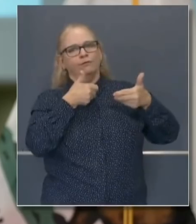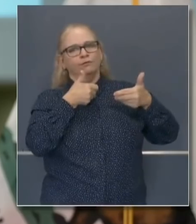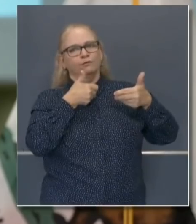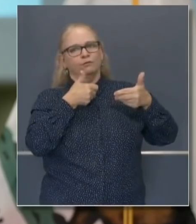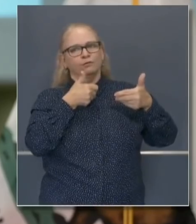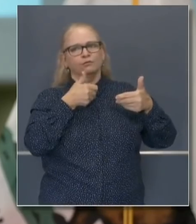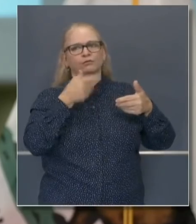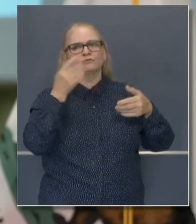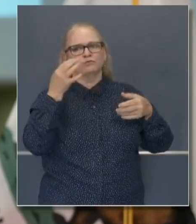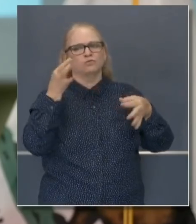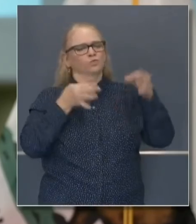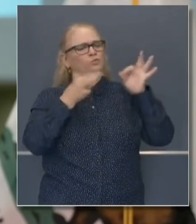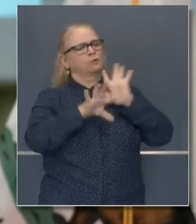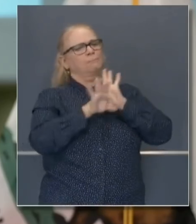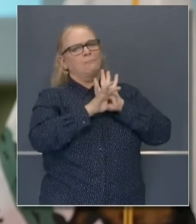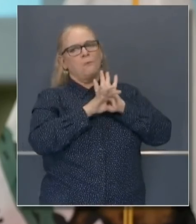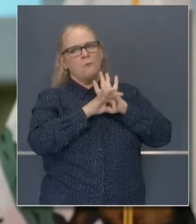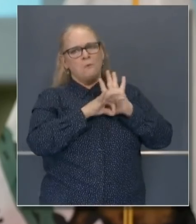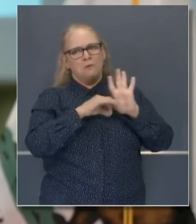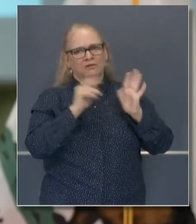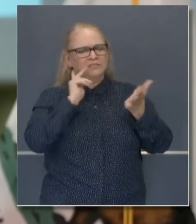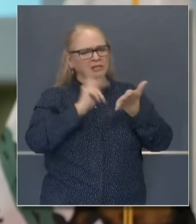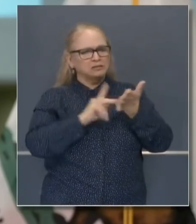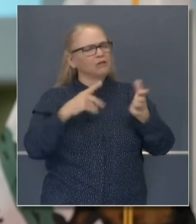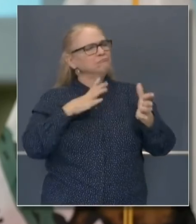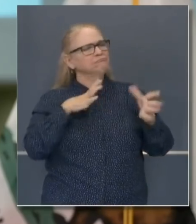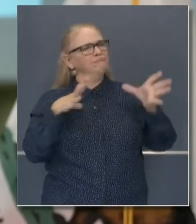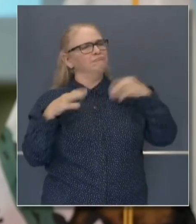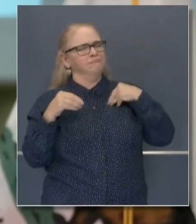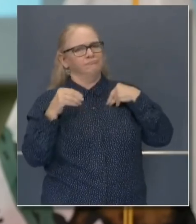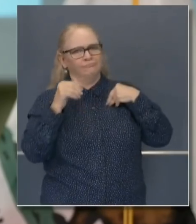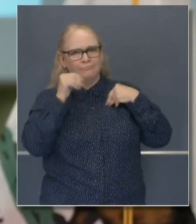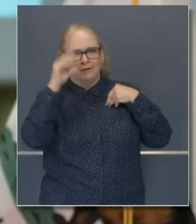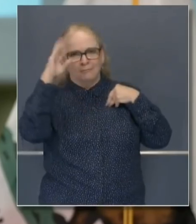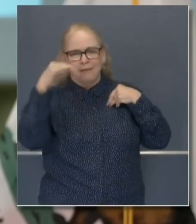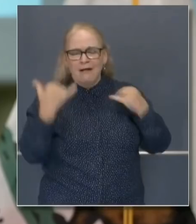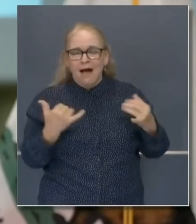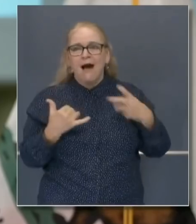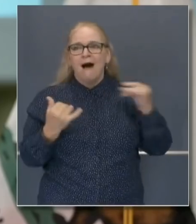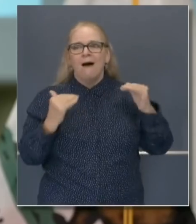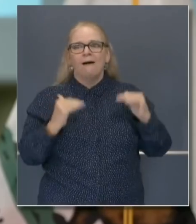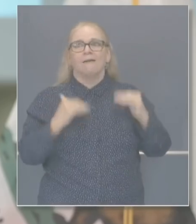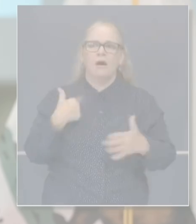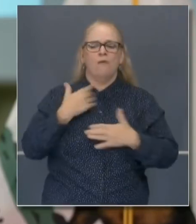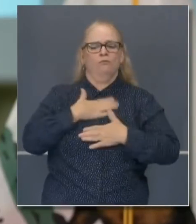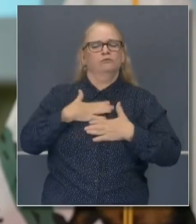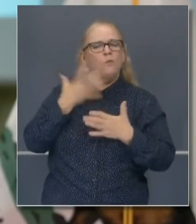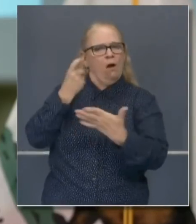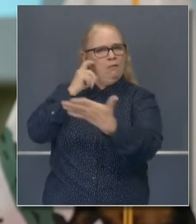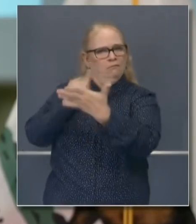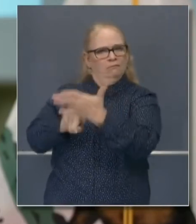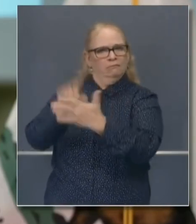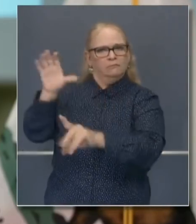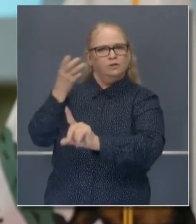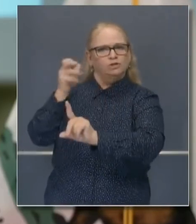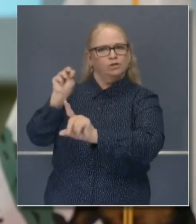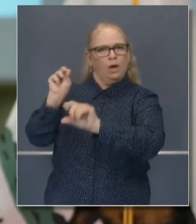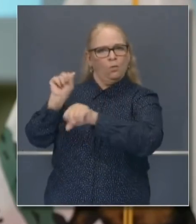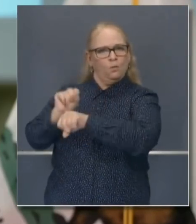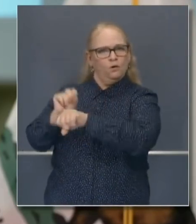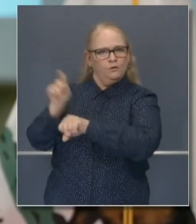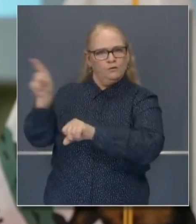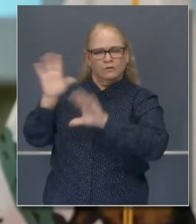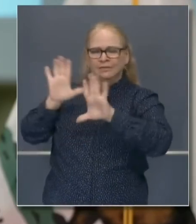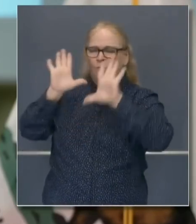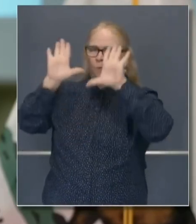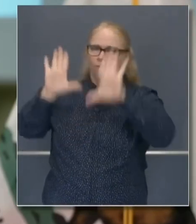that I would stand here today as a nominee for the California Supreme Court. It would also be remiss if I did